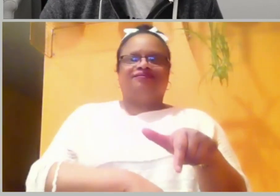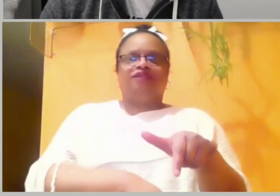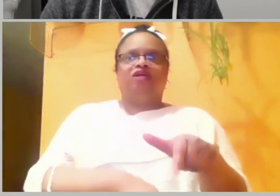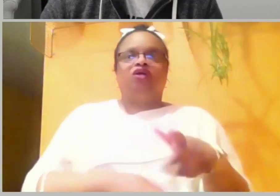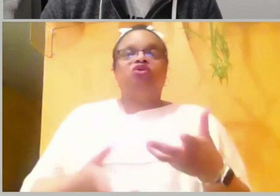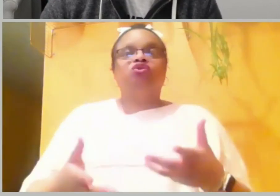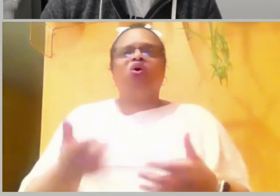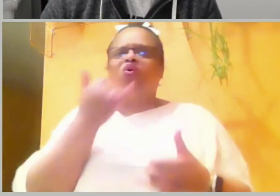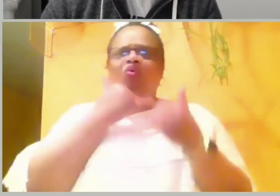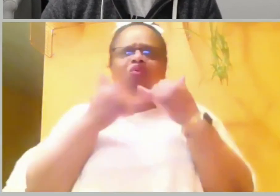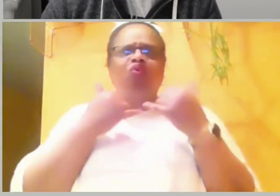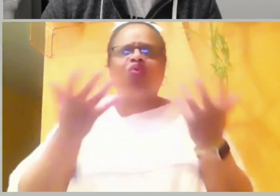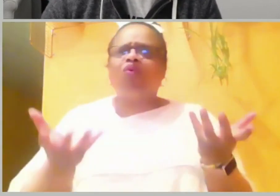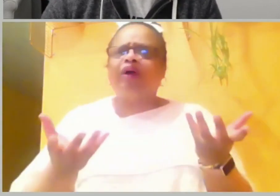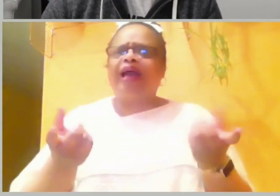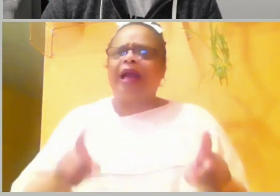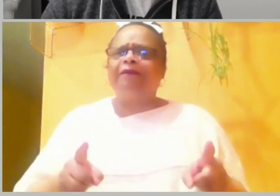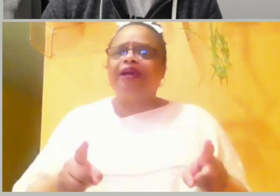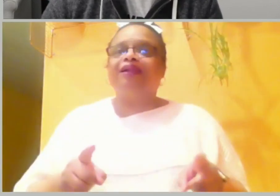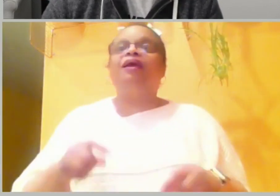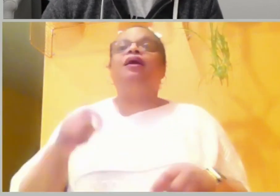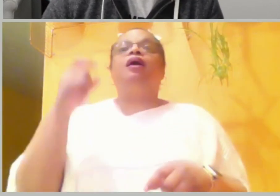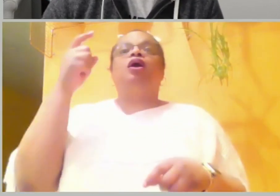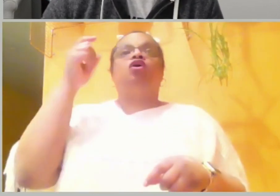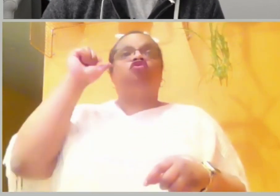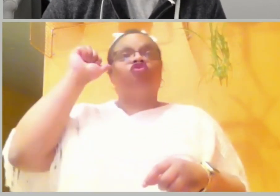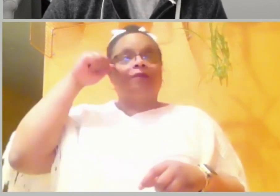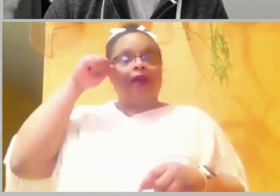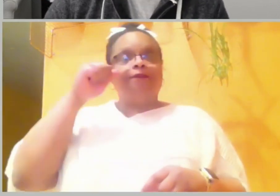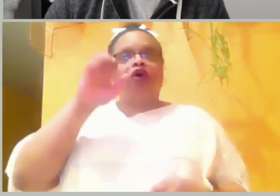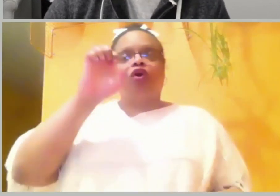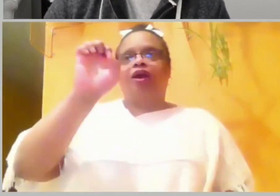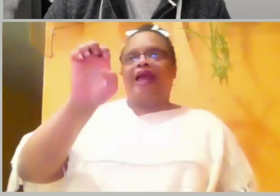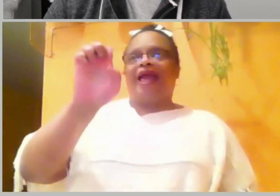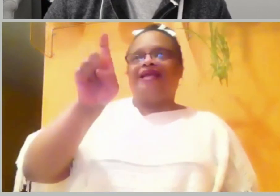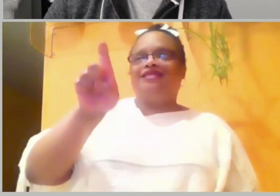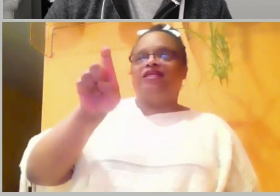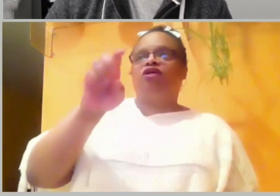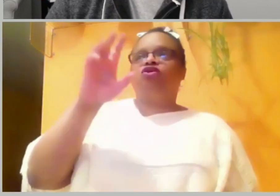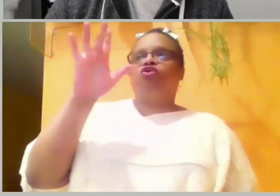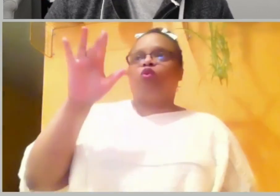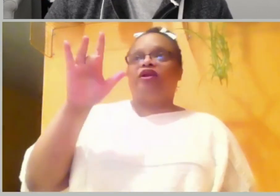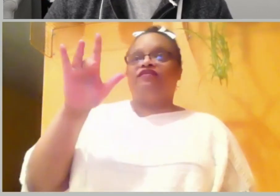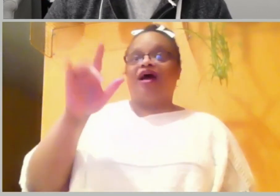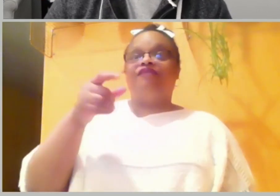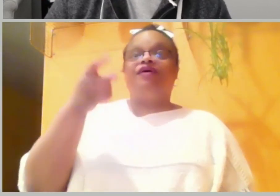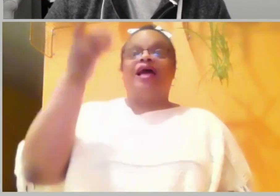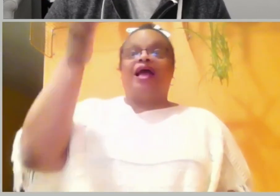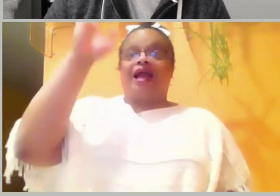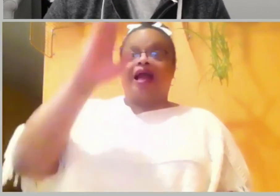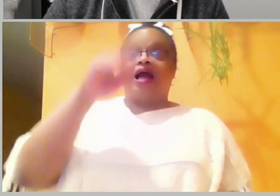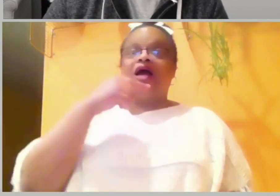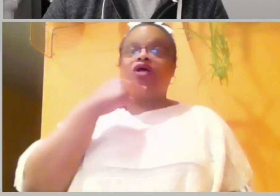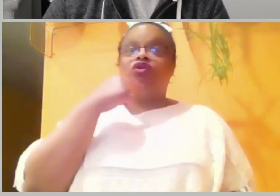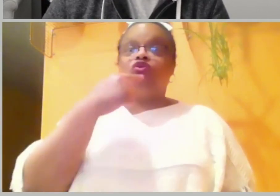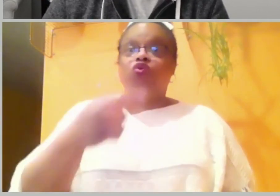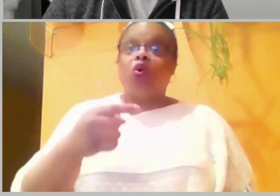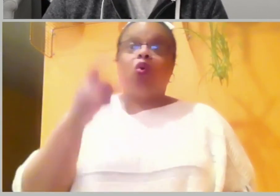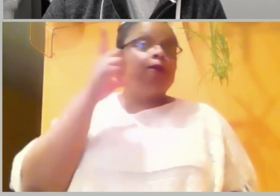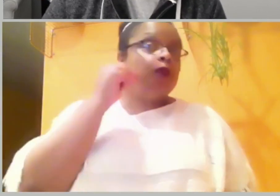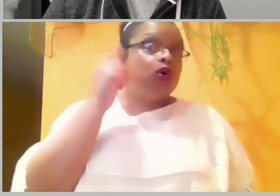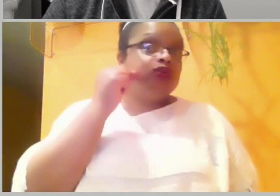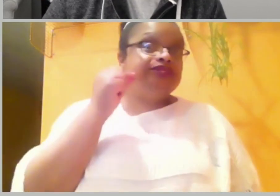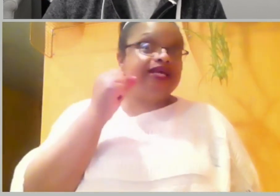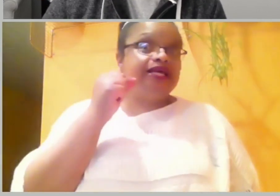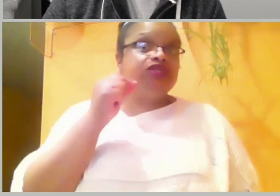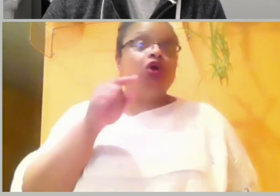If you remember in Exodus 25, verses 13 through 15, God commanded Moses by saying, You shall